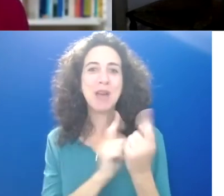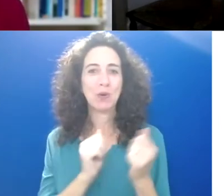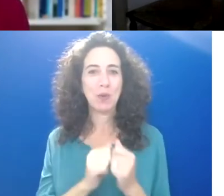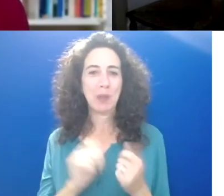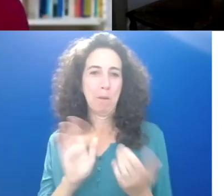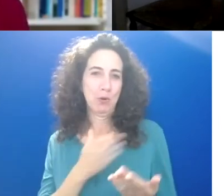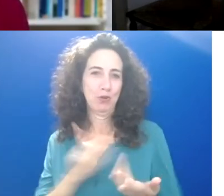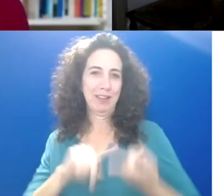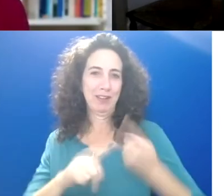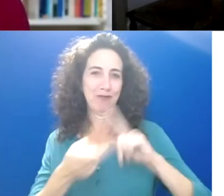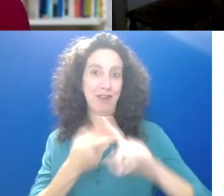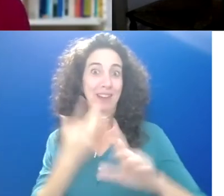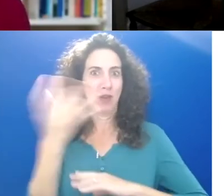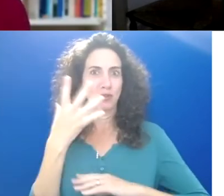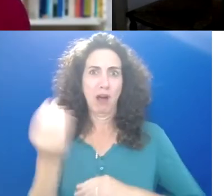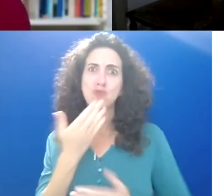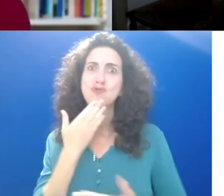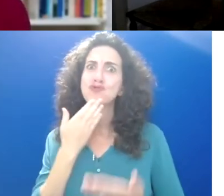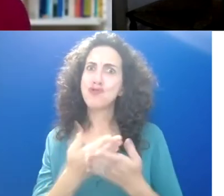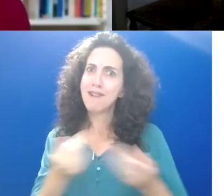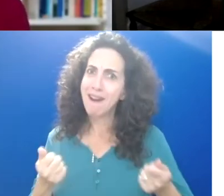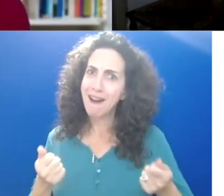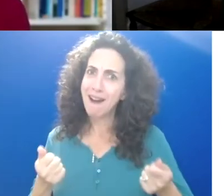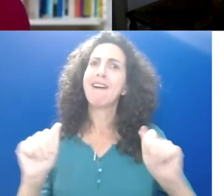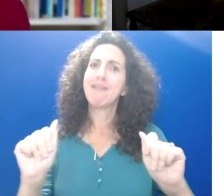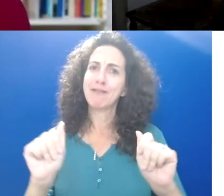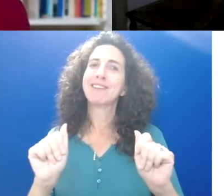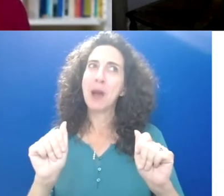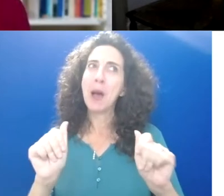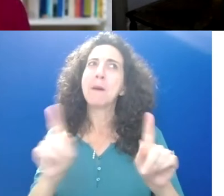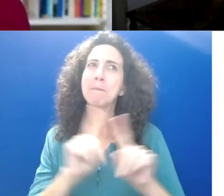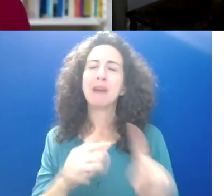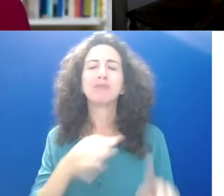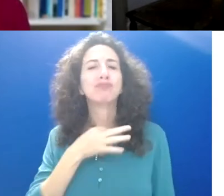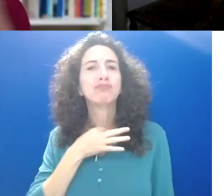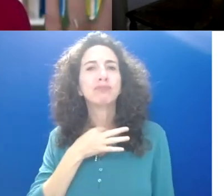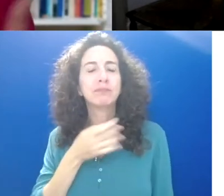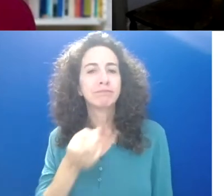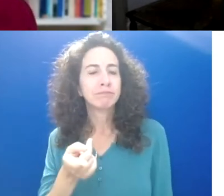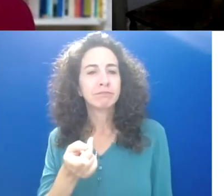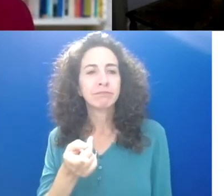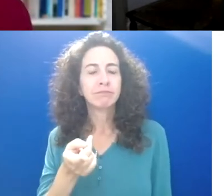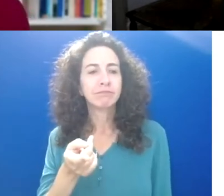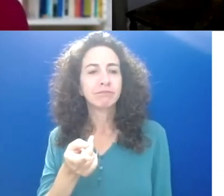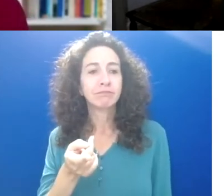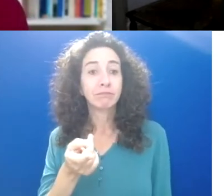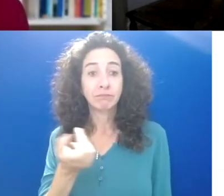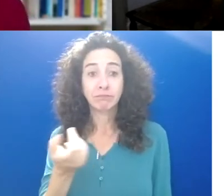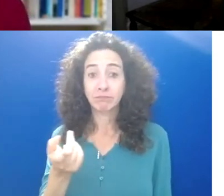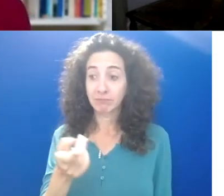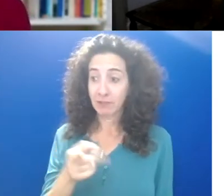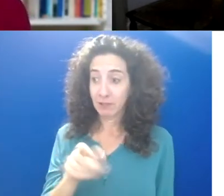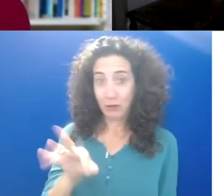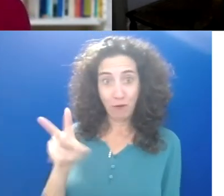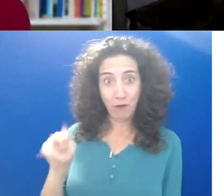um, attempt. Were there other ways that you learned of either from the fun squad or, or for yourself